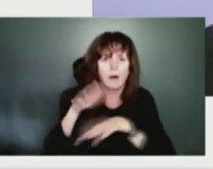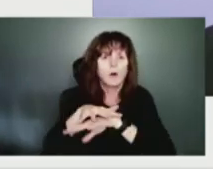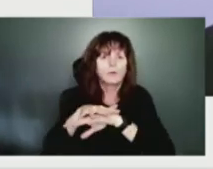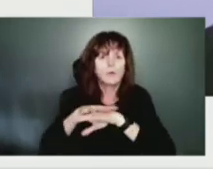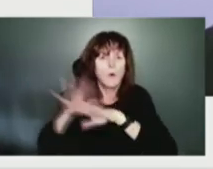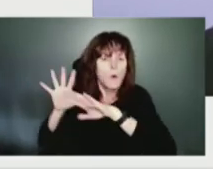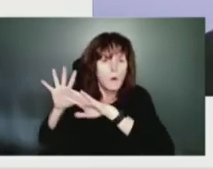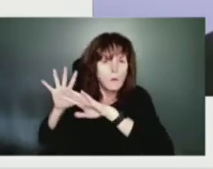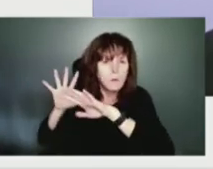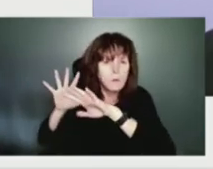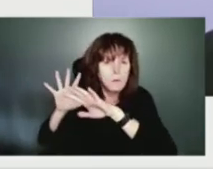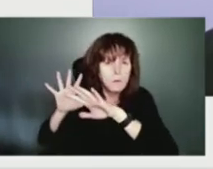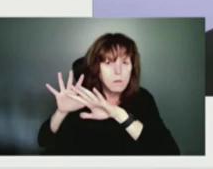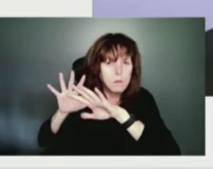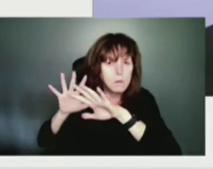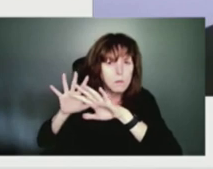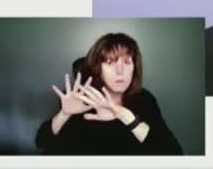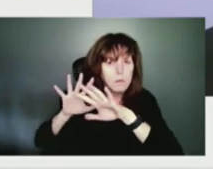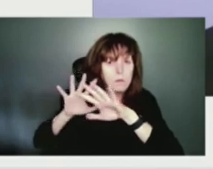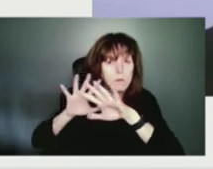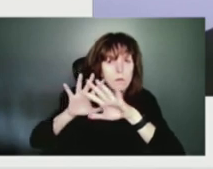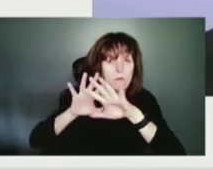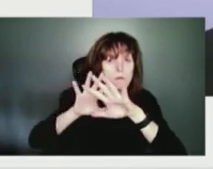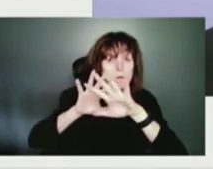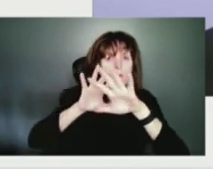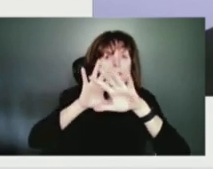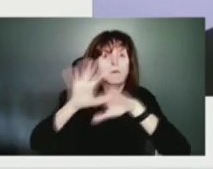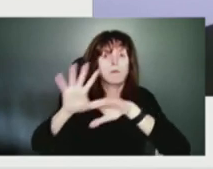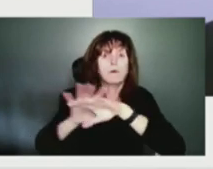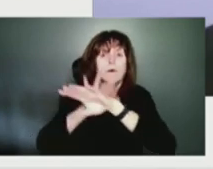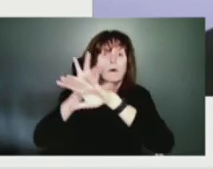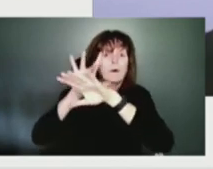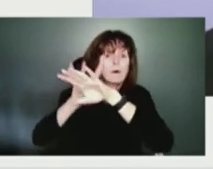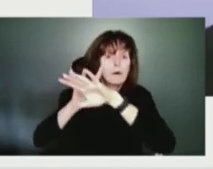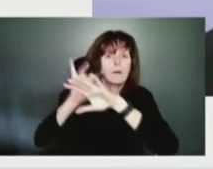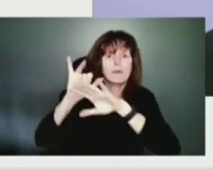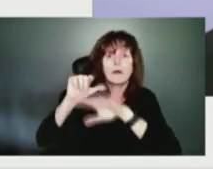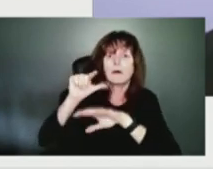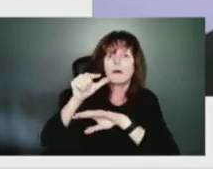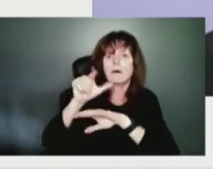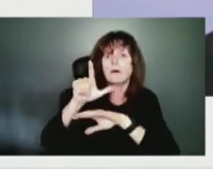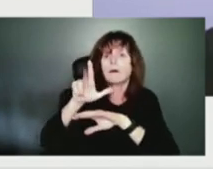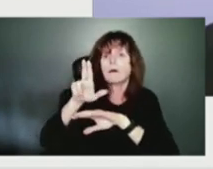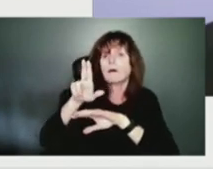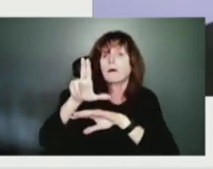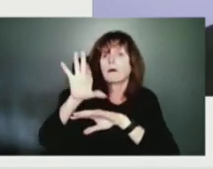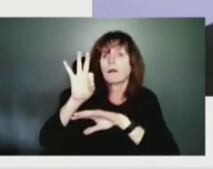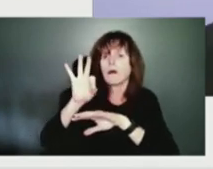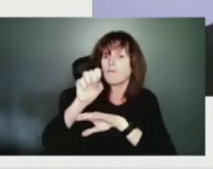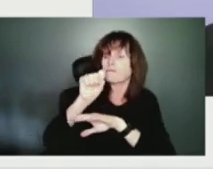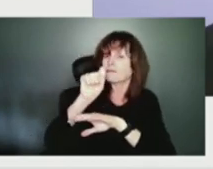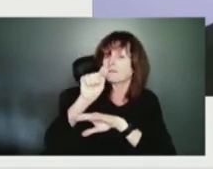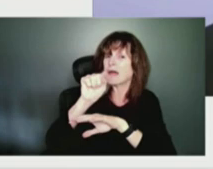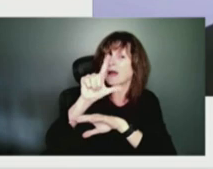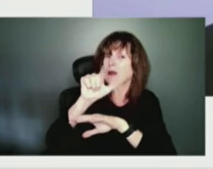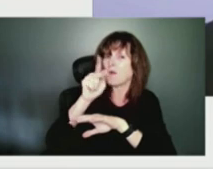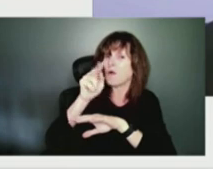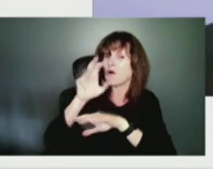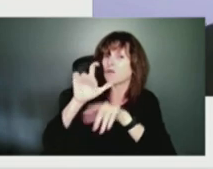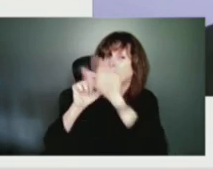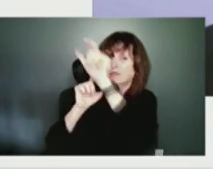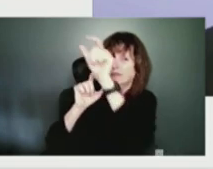Gulf of St. Lawrence. So that's going to result in some gusty winds well into Saturday as well. So the